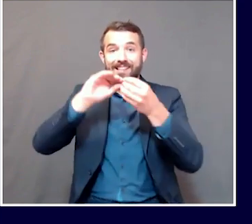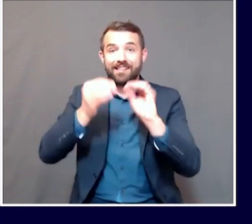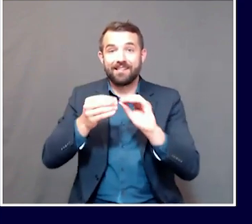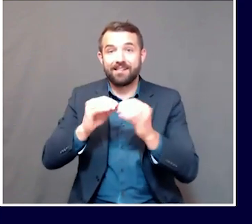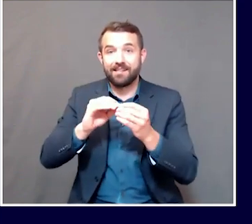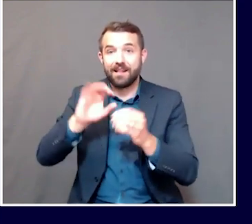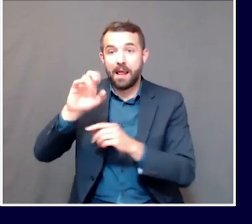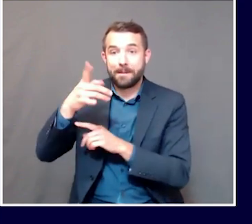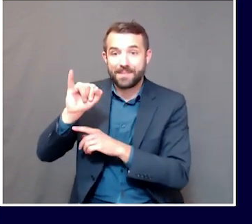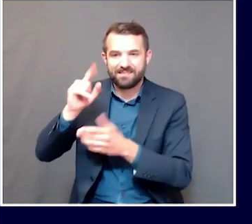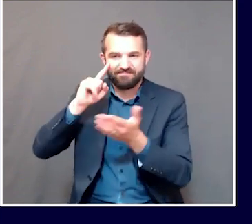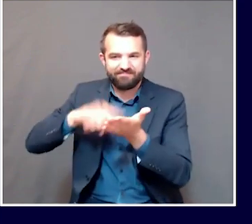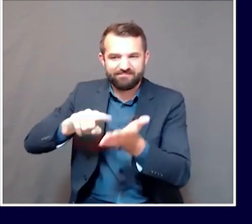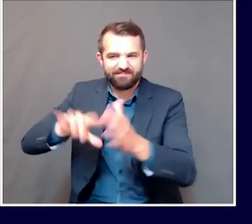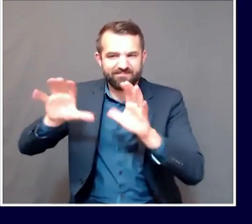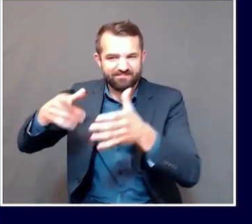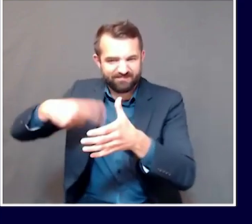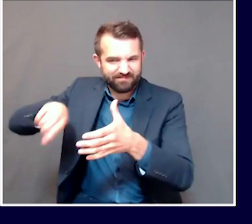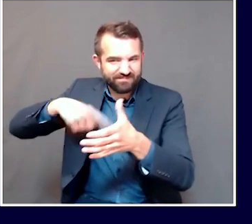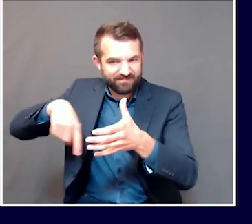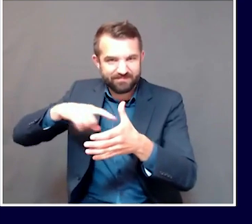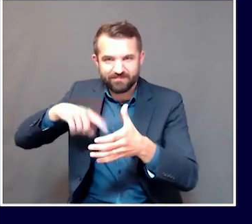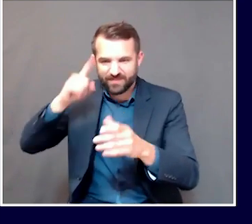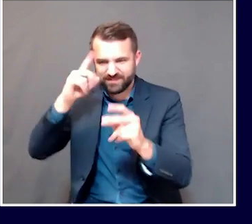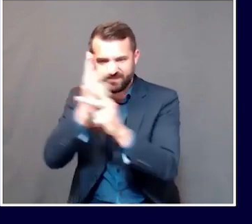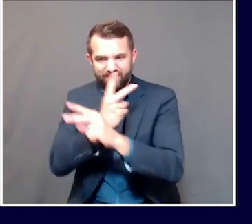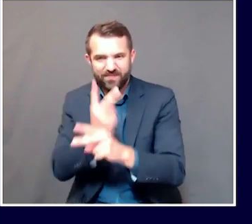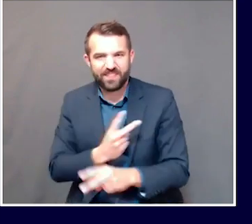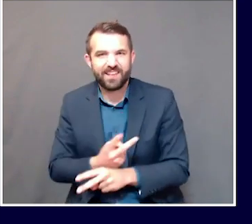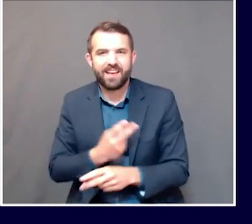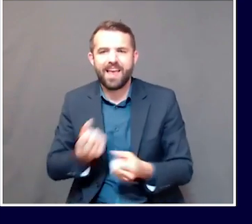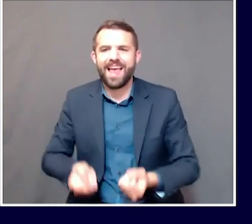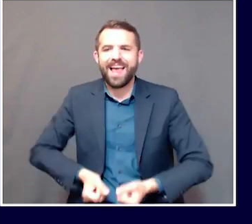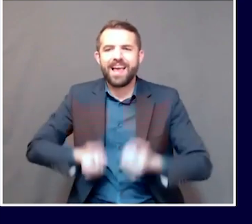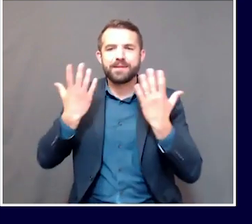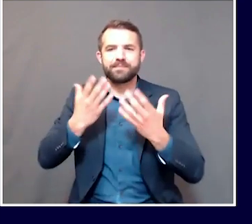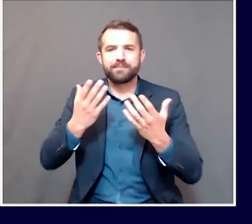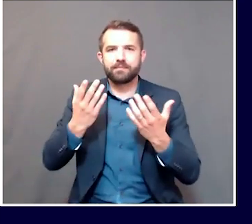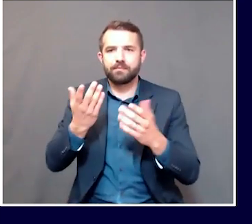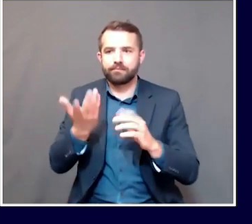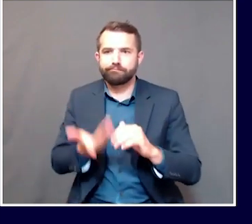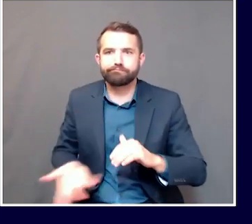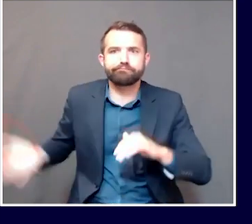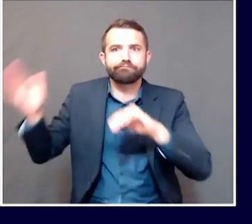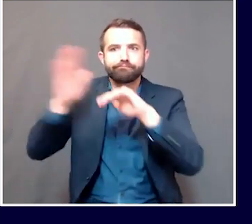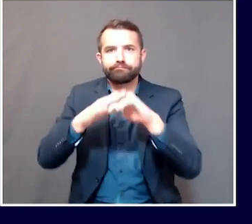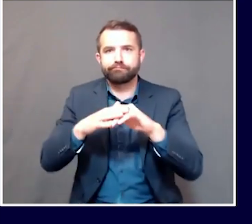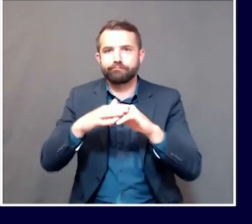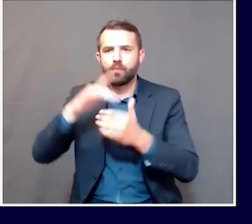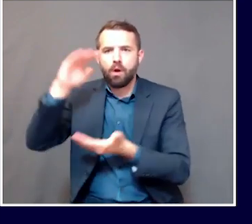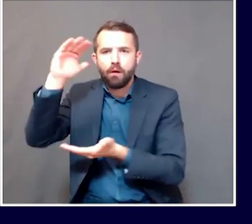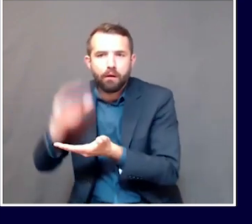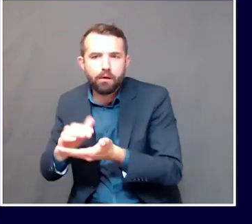whether there are more cases occurring or fewer cases. To be just ever so slightly technical for just a second, Steve,